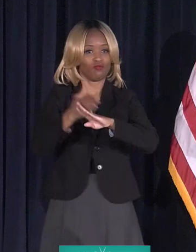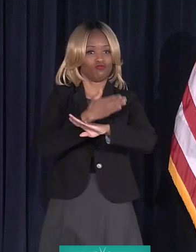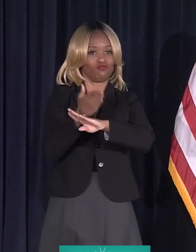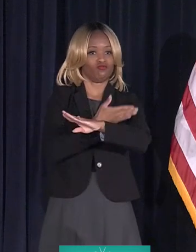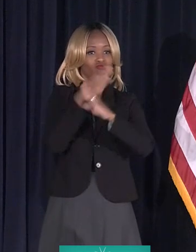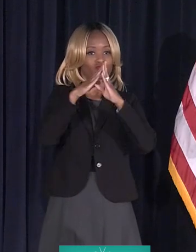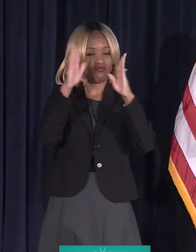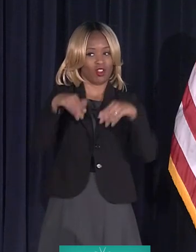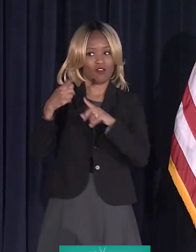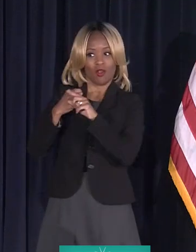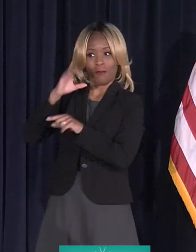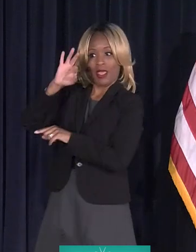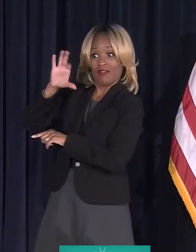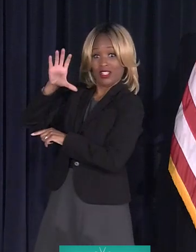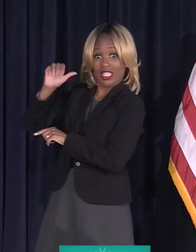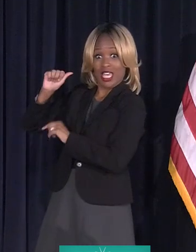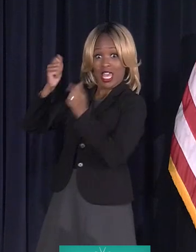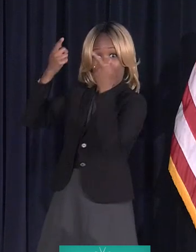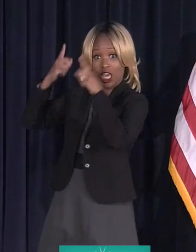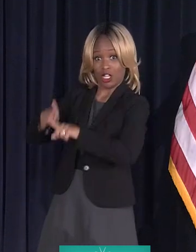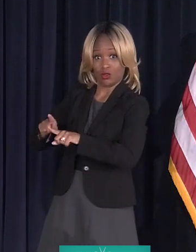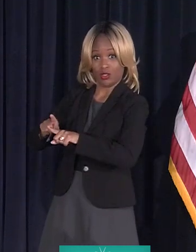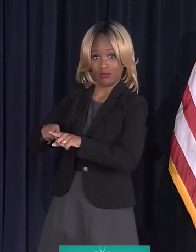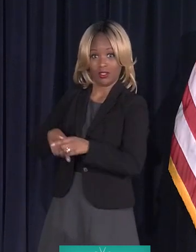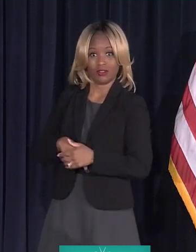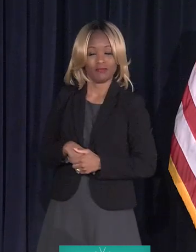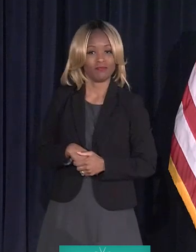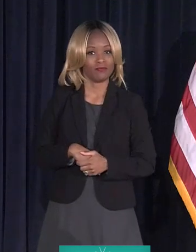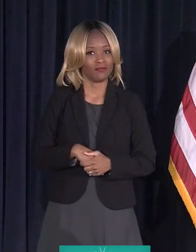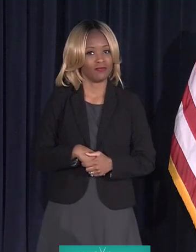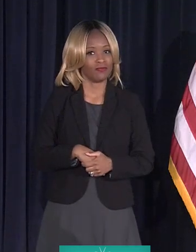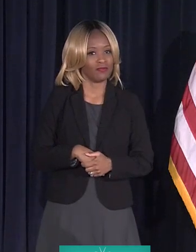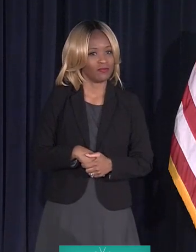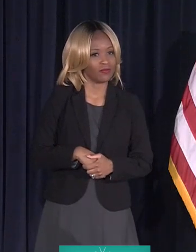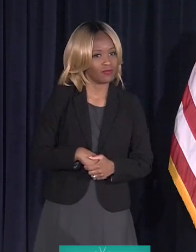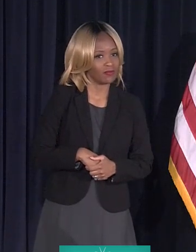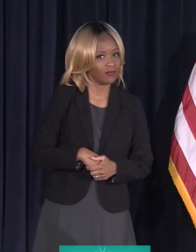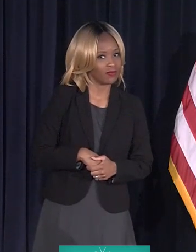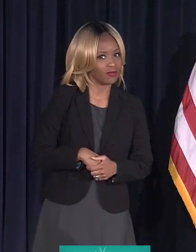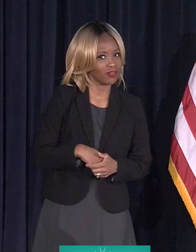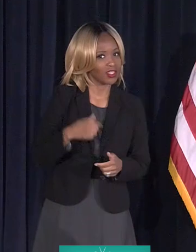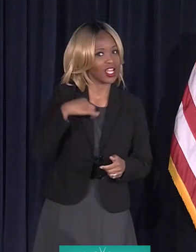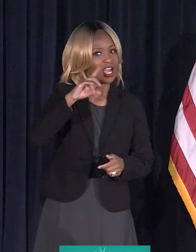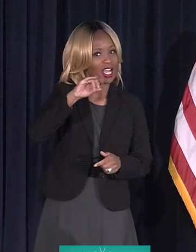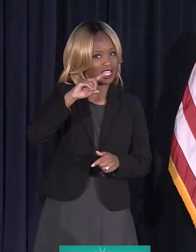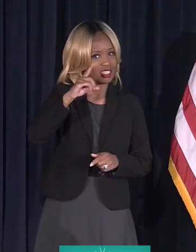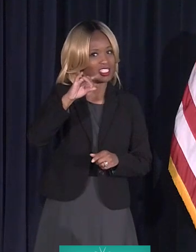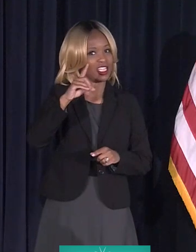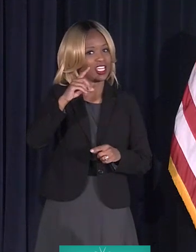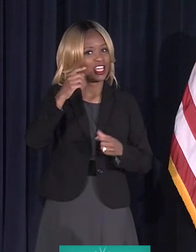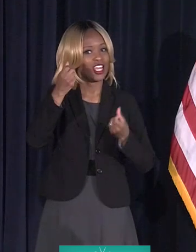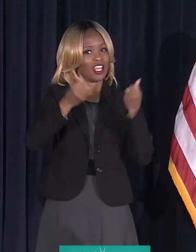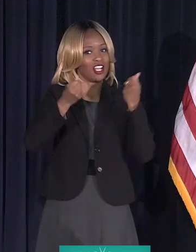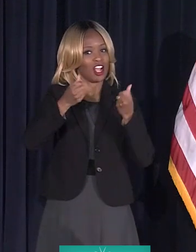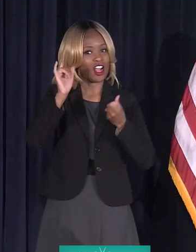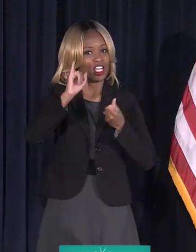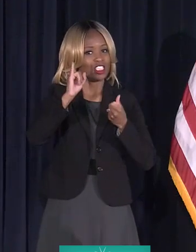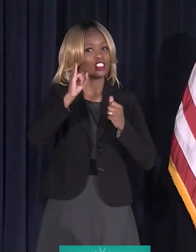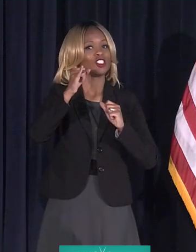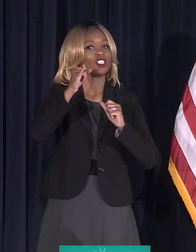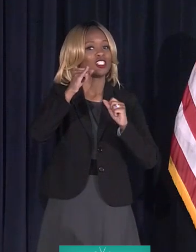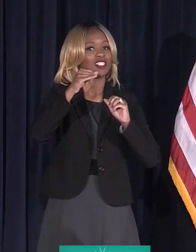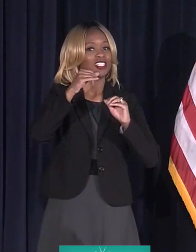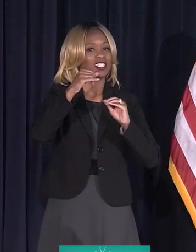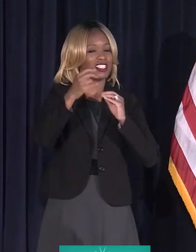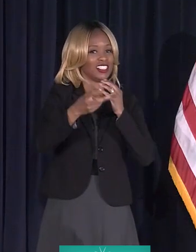the FCA agreement. Okay, now, I did see a drop on my auto insurance. Thank you very much. All right. How much did you save?